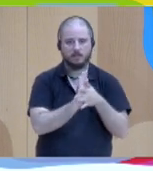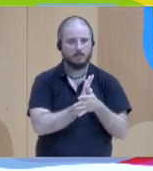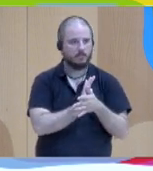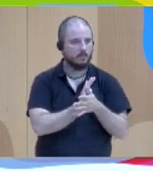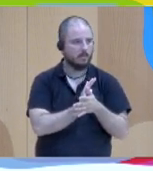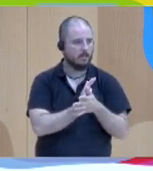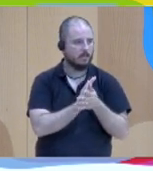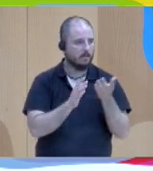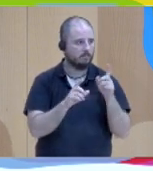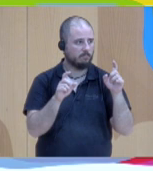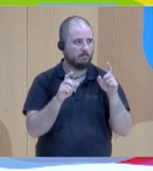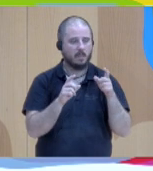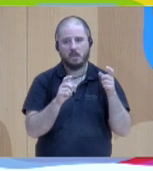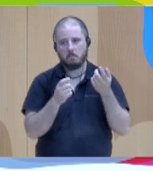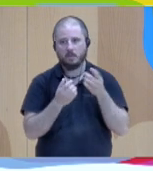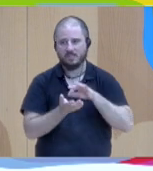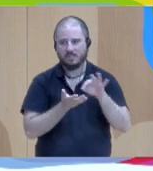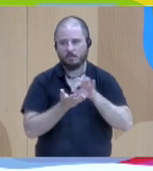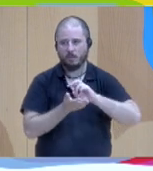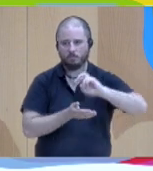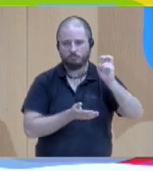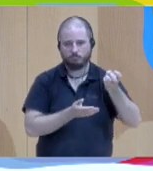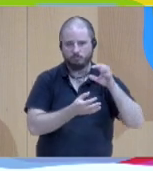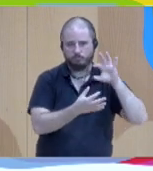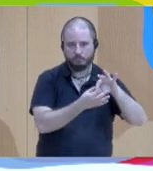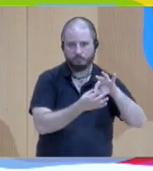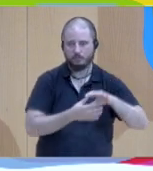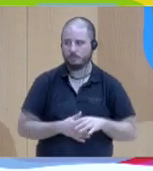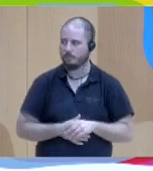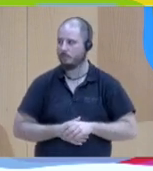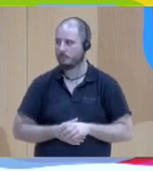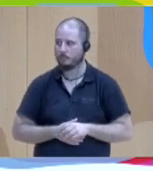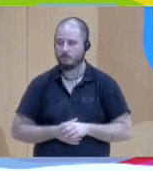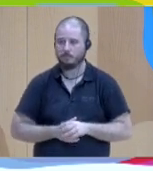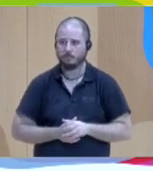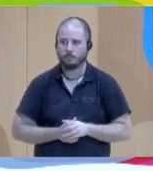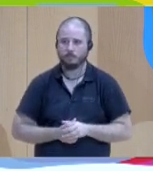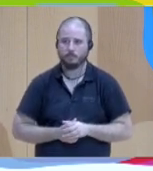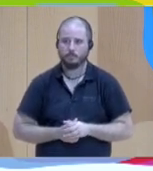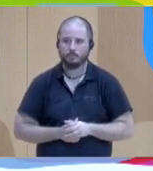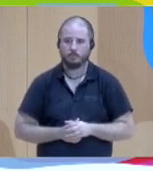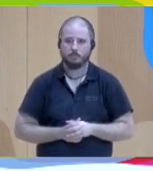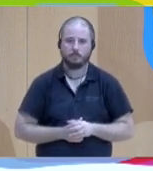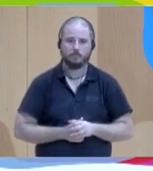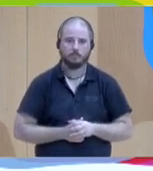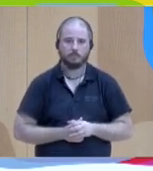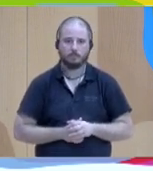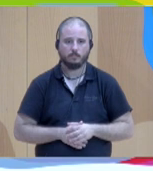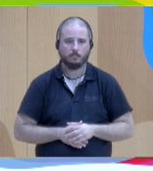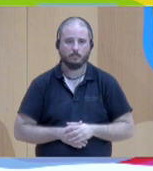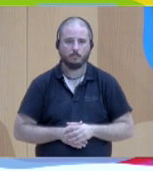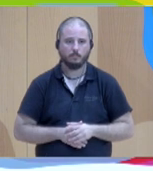So we, as was introduced, we concentrated on how